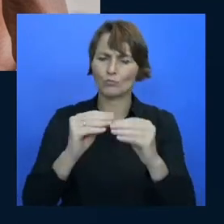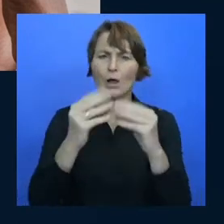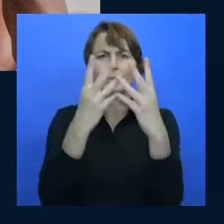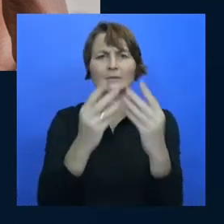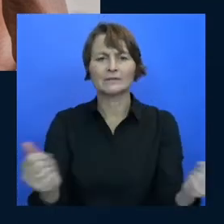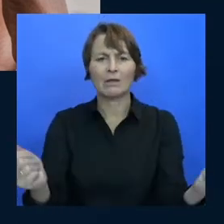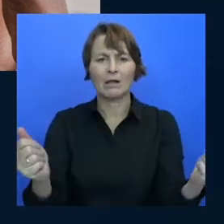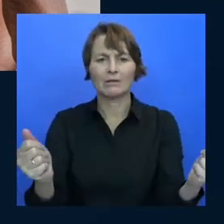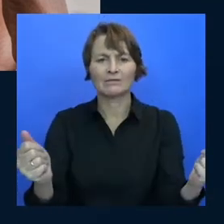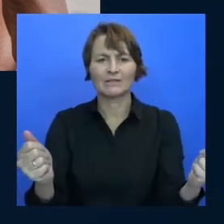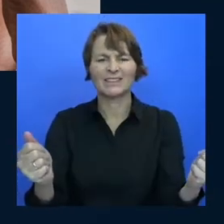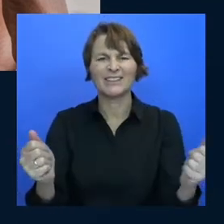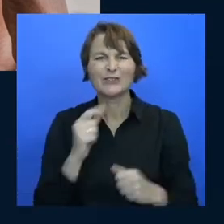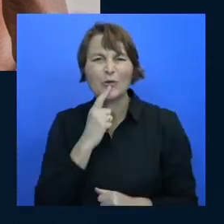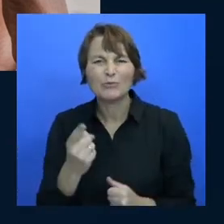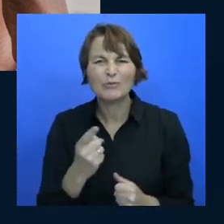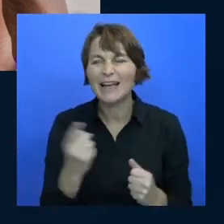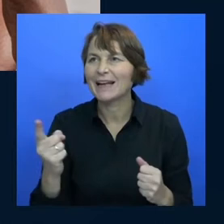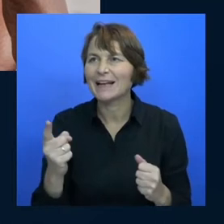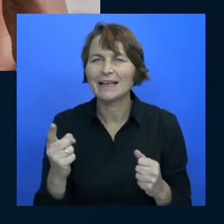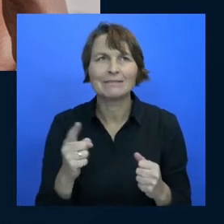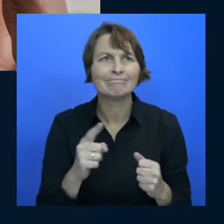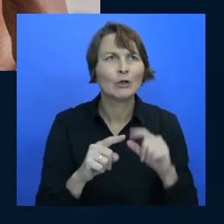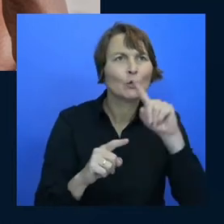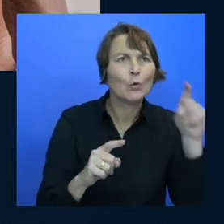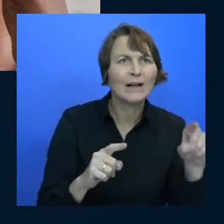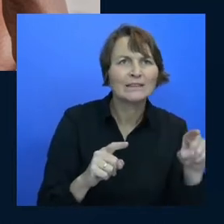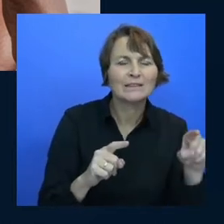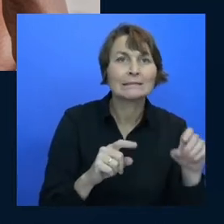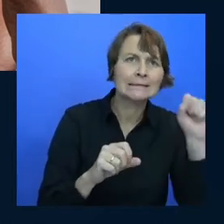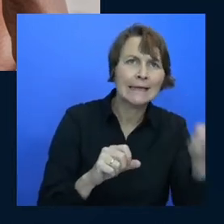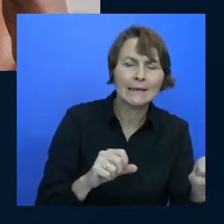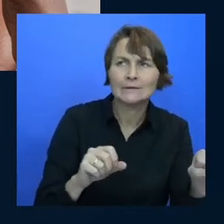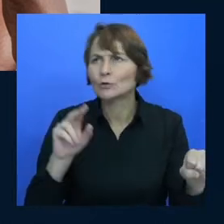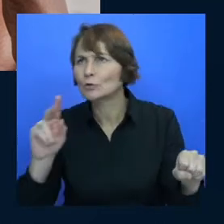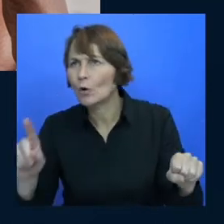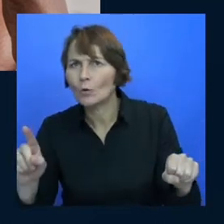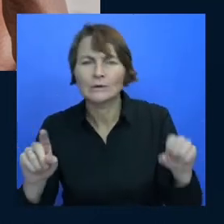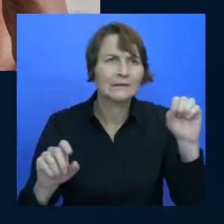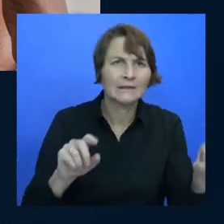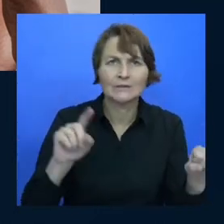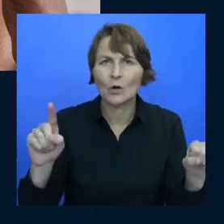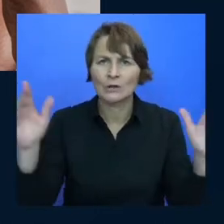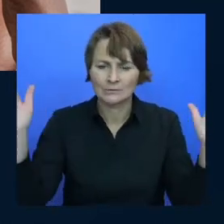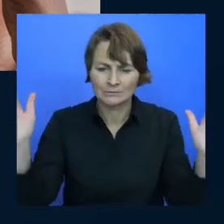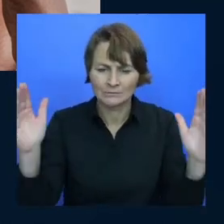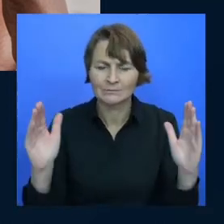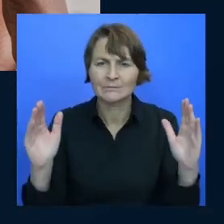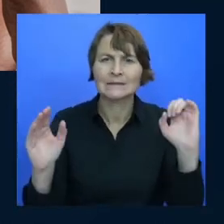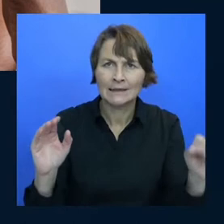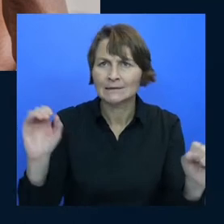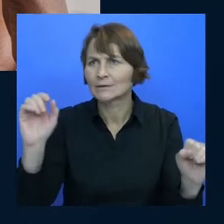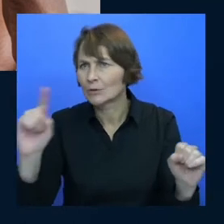at scale how many yes no questions can I ask about this problem before I narrow it down into what the actual problem is